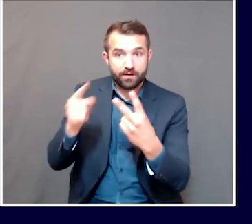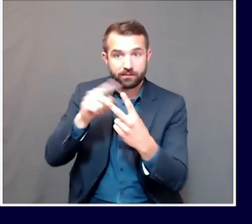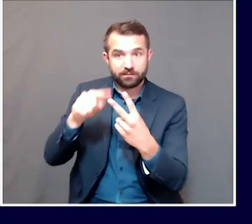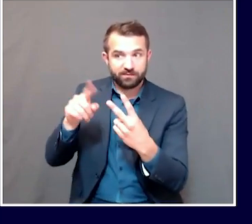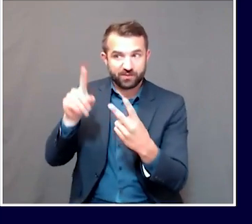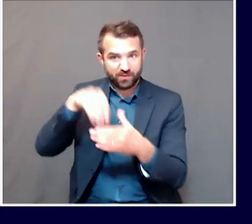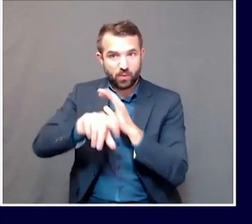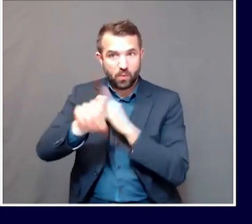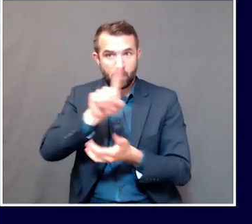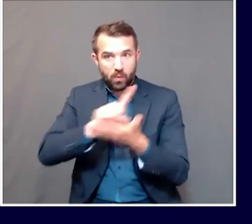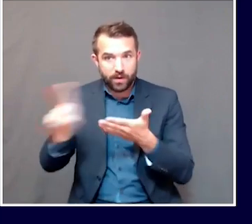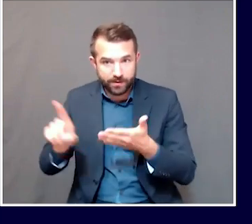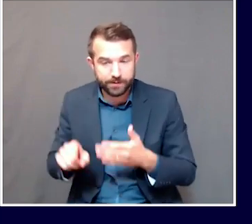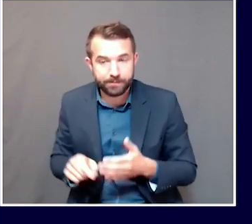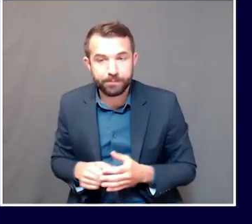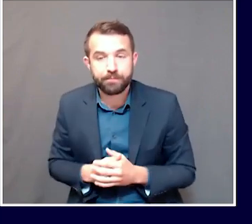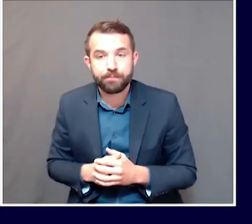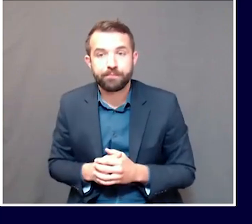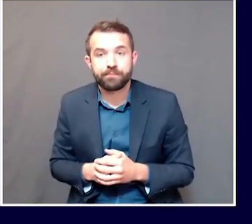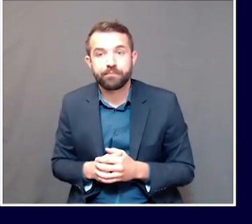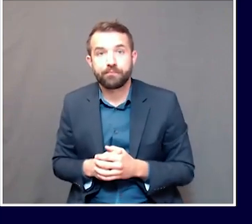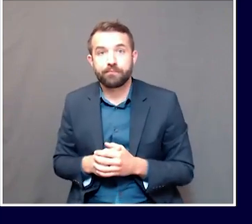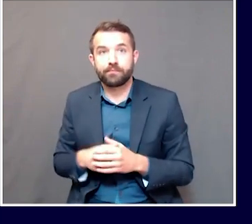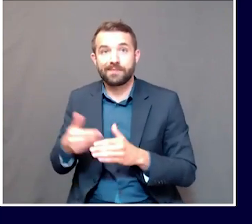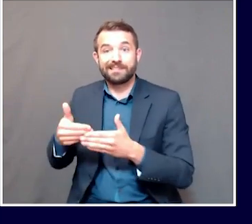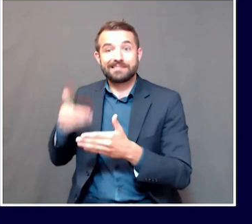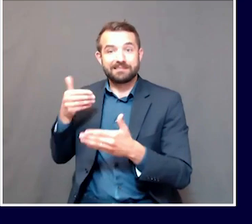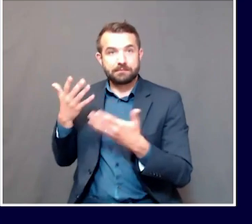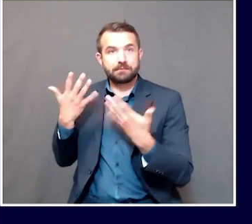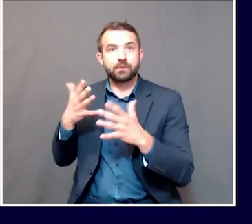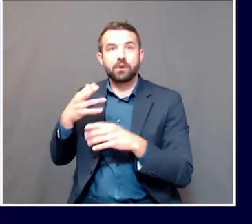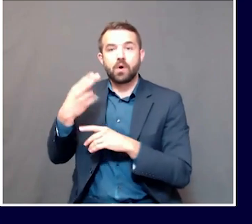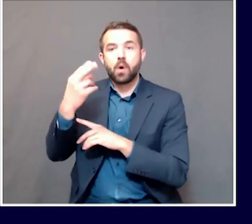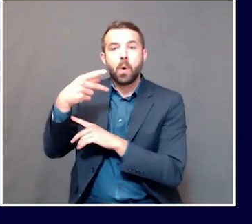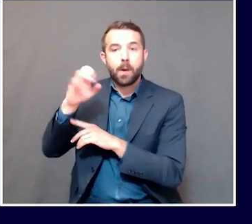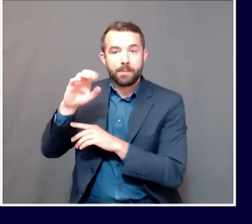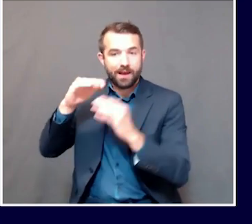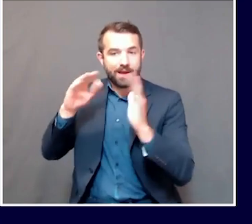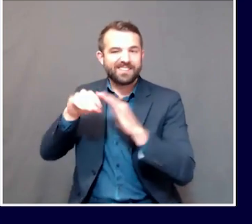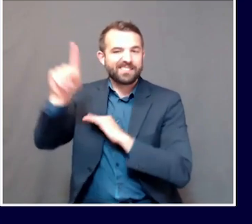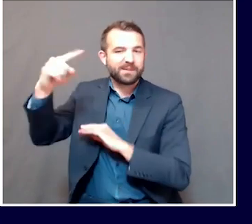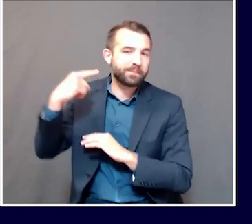closed its outbreak investigation into the Hope House shelter in Bangor.